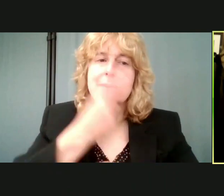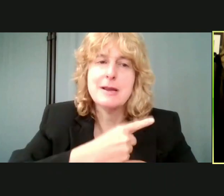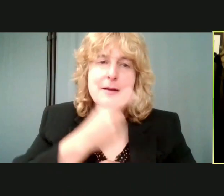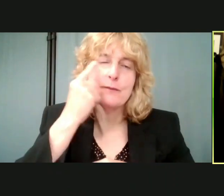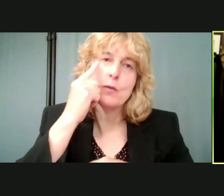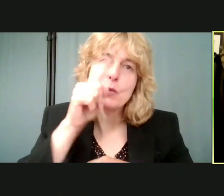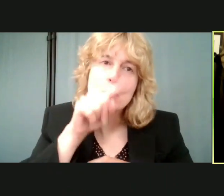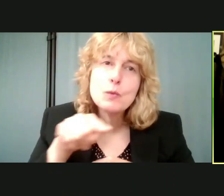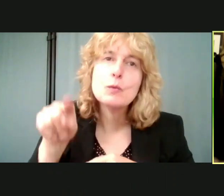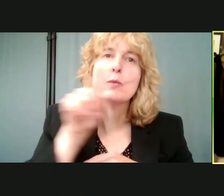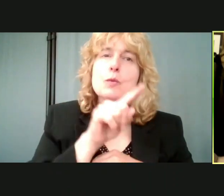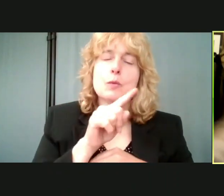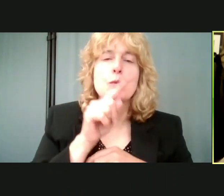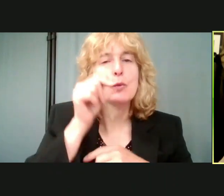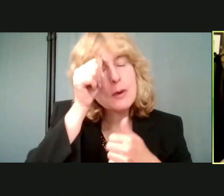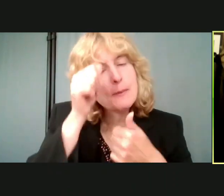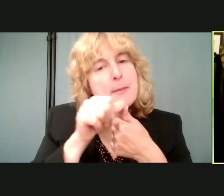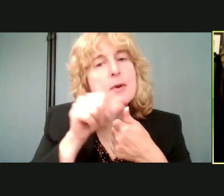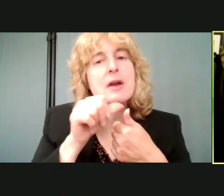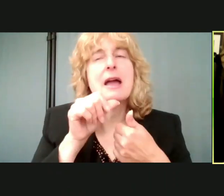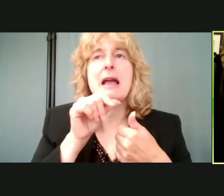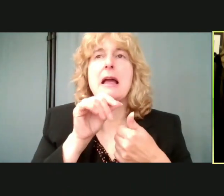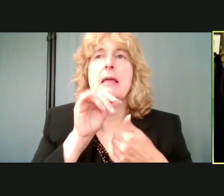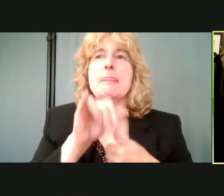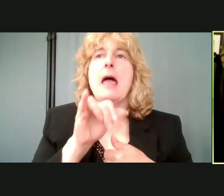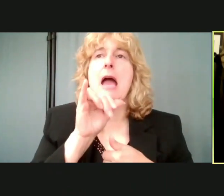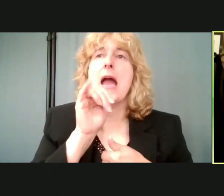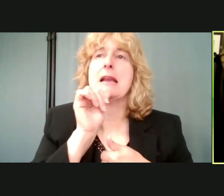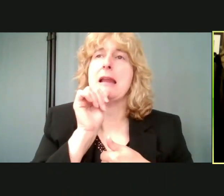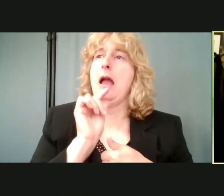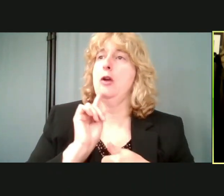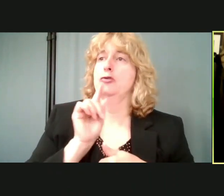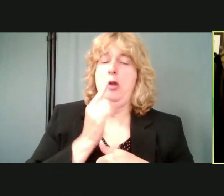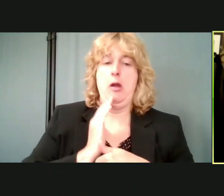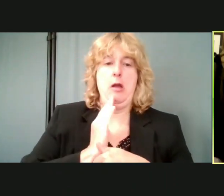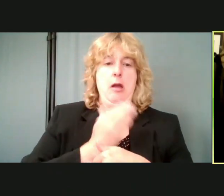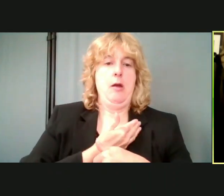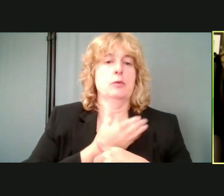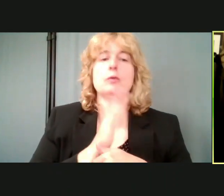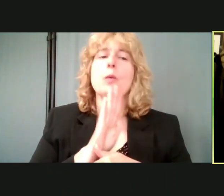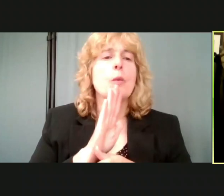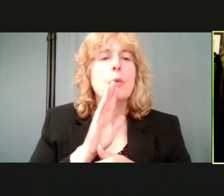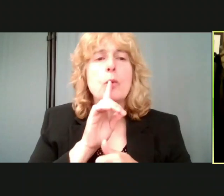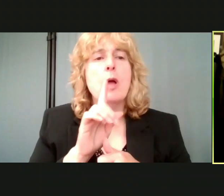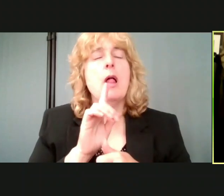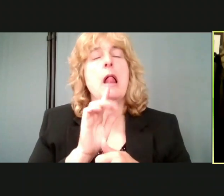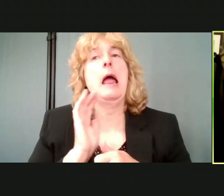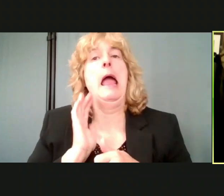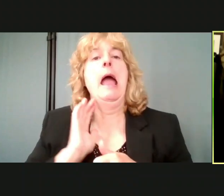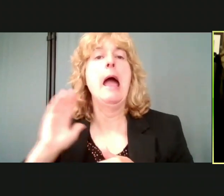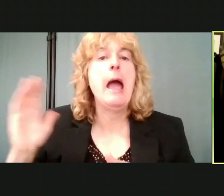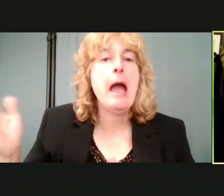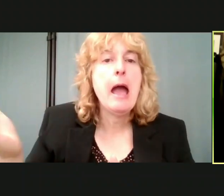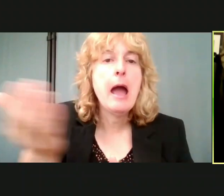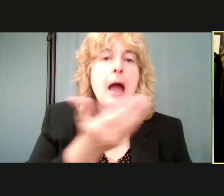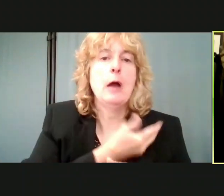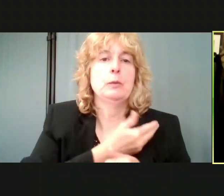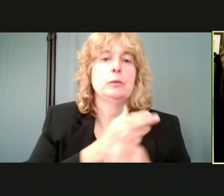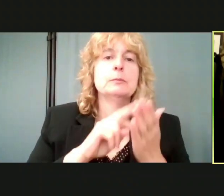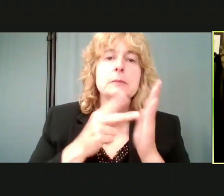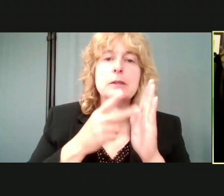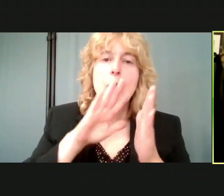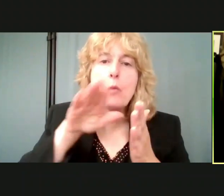this is not just our town hall. It is the collective, our town hall, so we really want